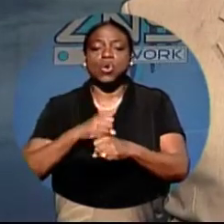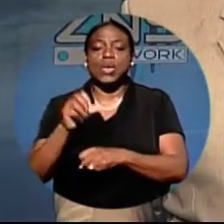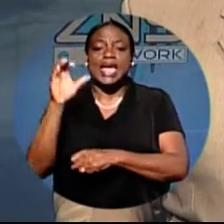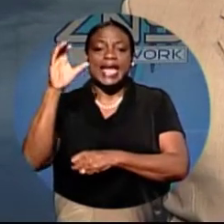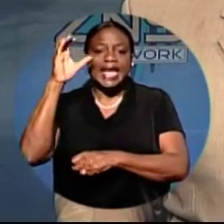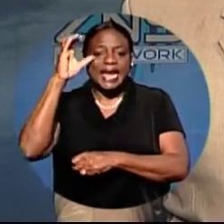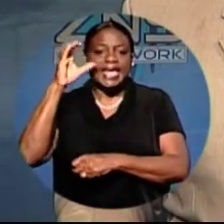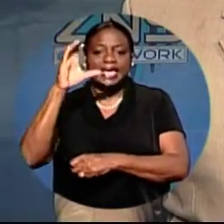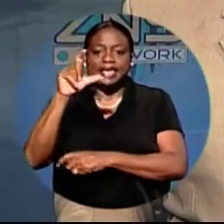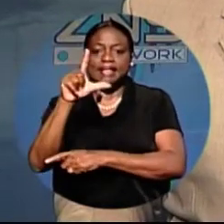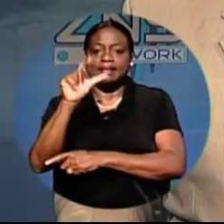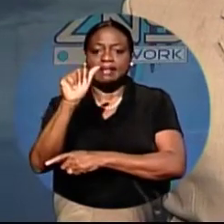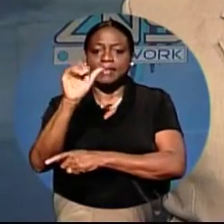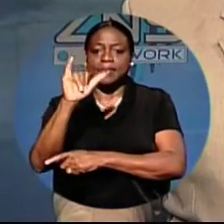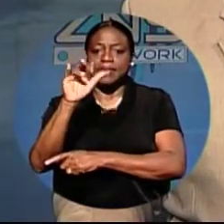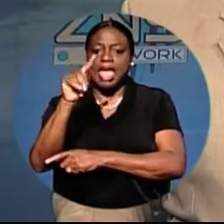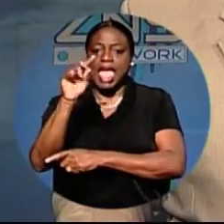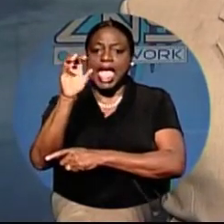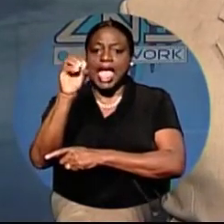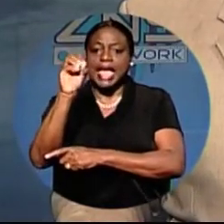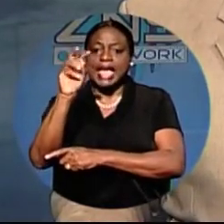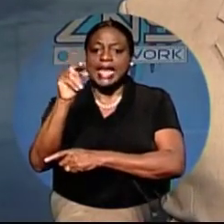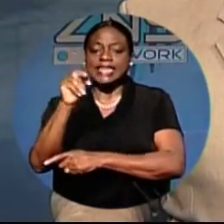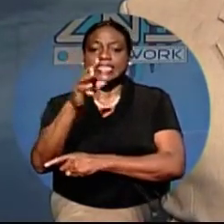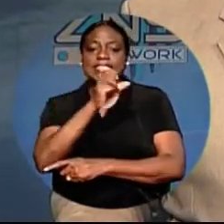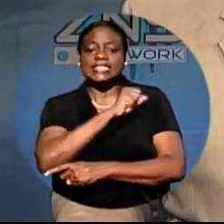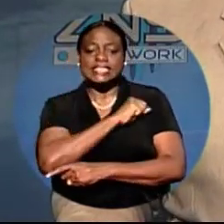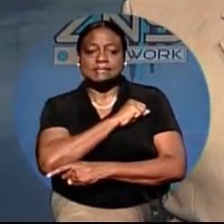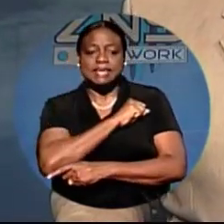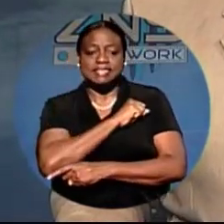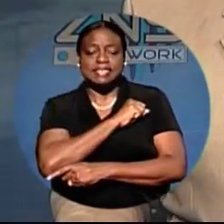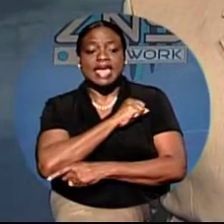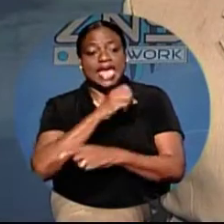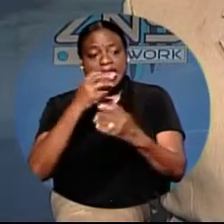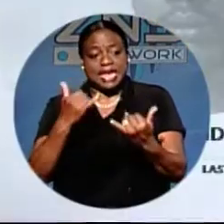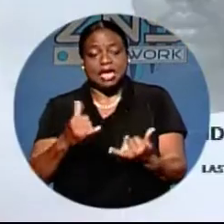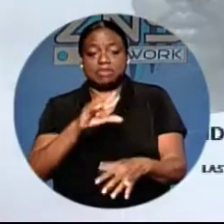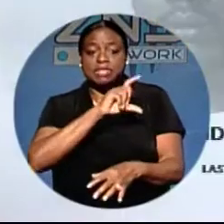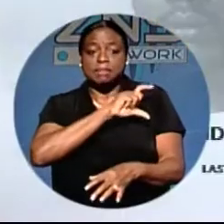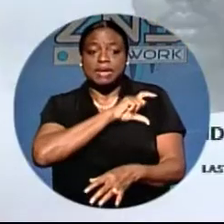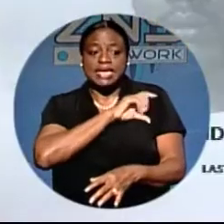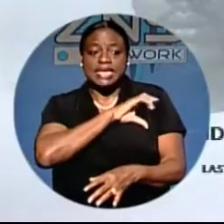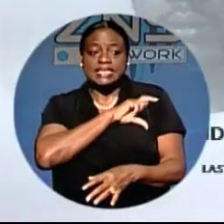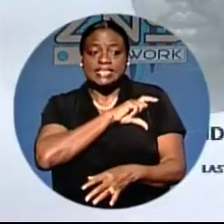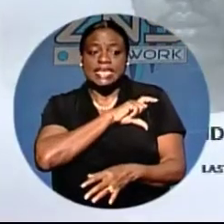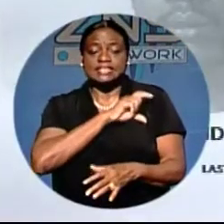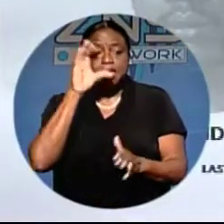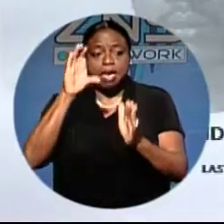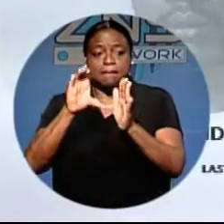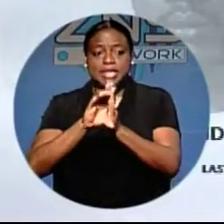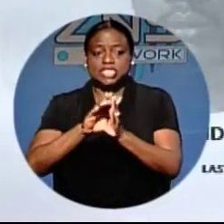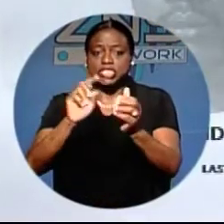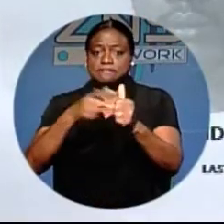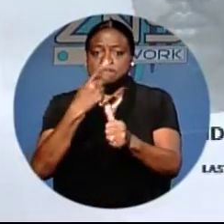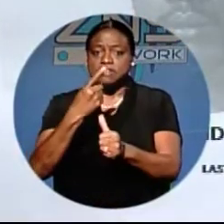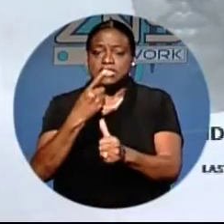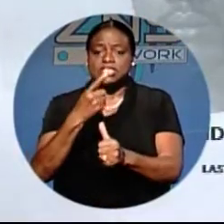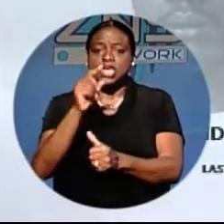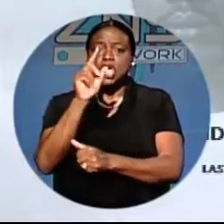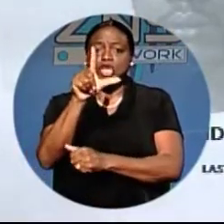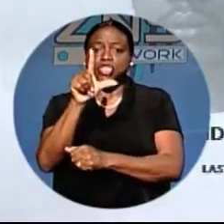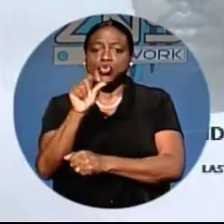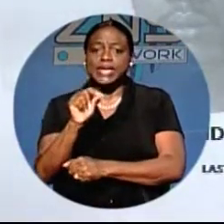Smith. Now, police have also released new photos of the men they want to question in connection with a number of crimes. First is 24-year-old